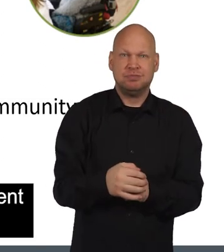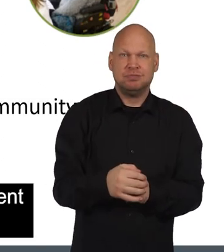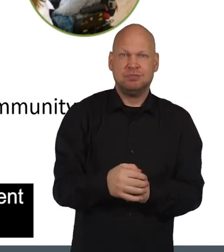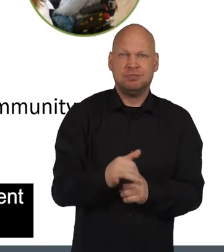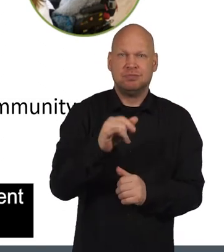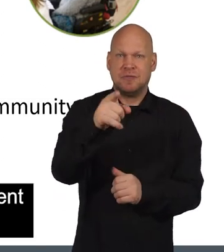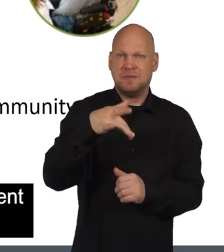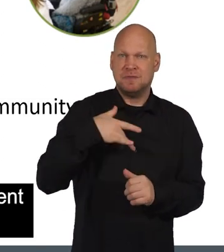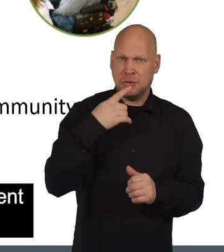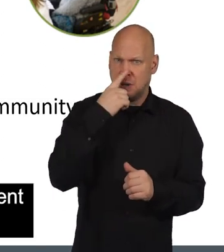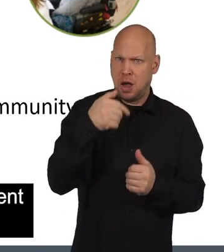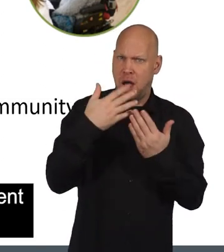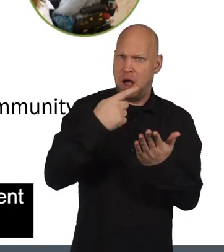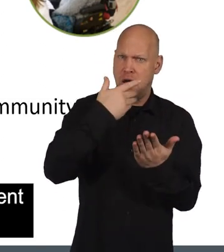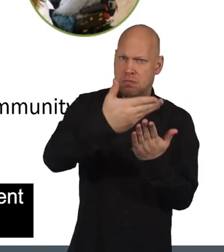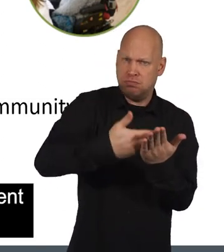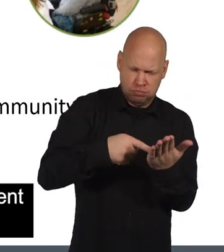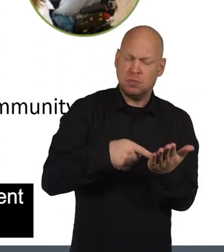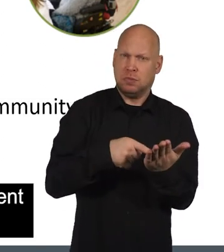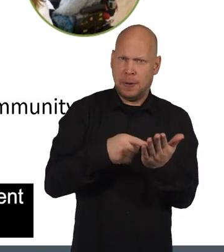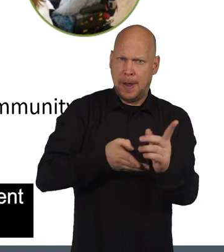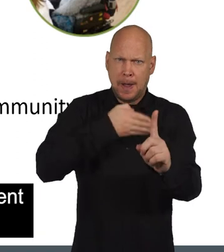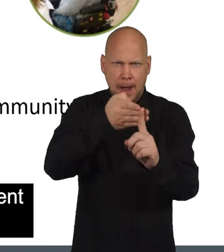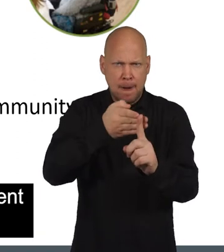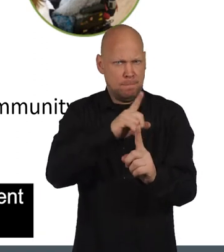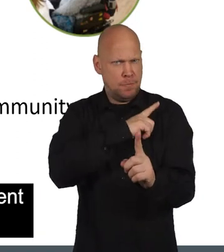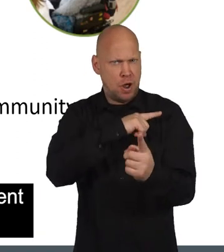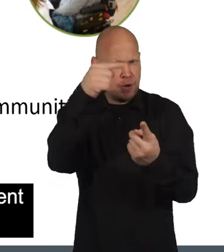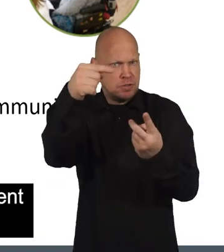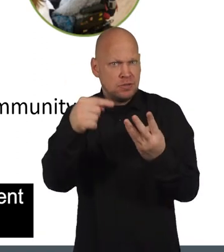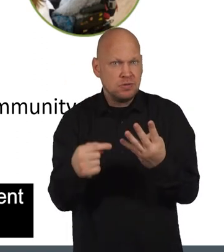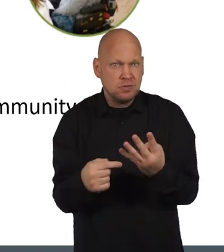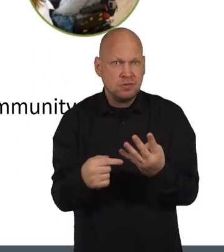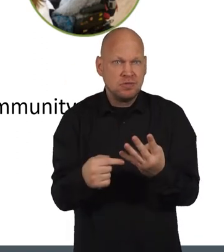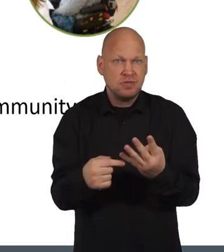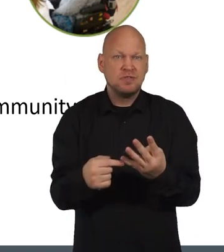And you must be able to provide a statement of your aims and purposes.